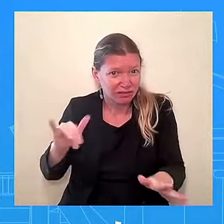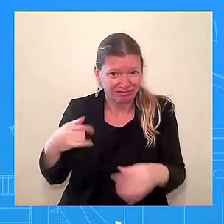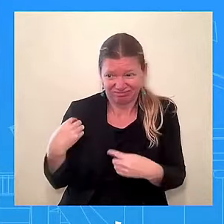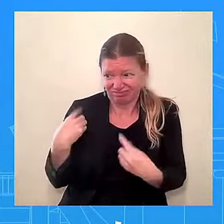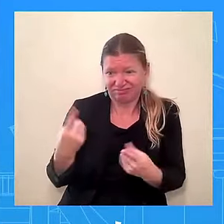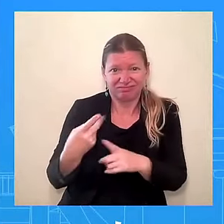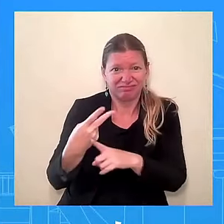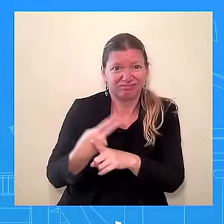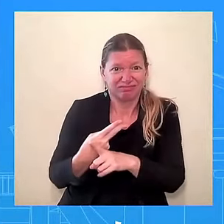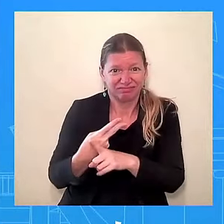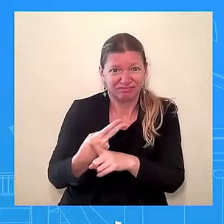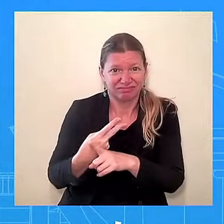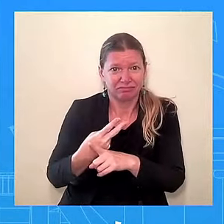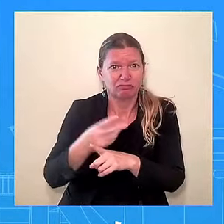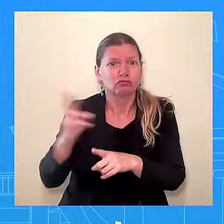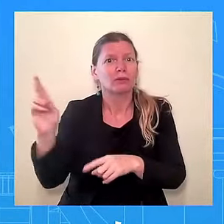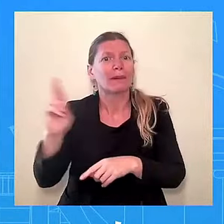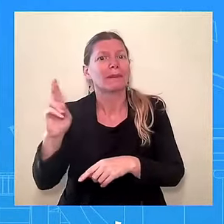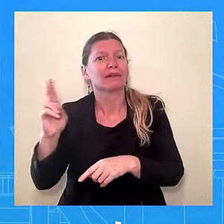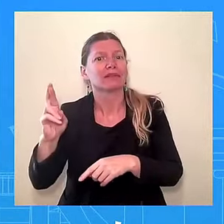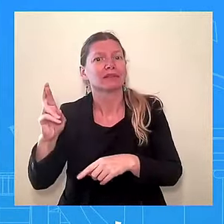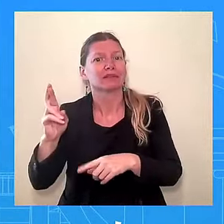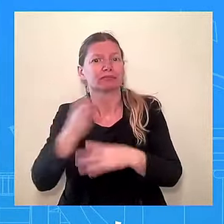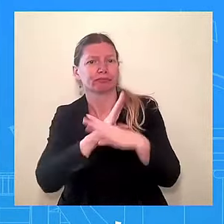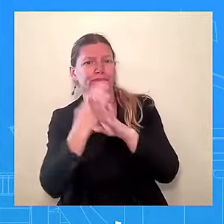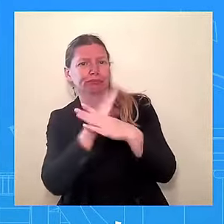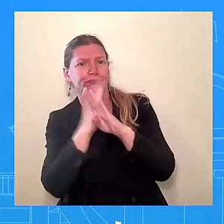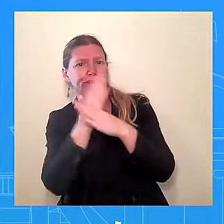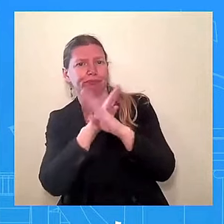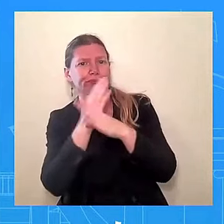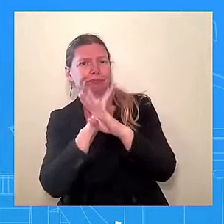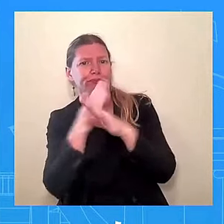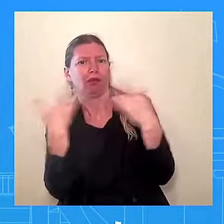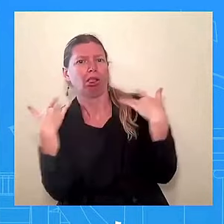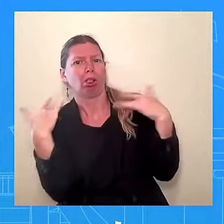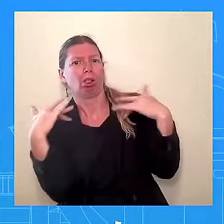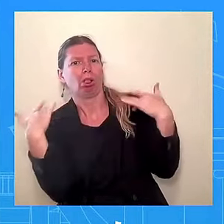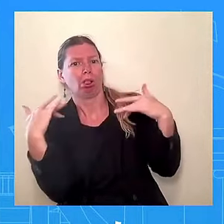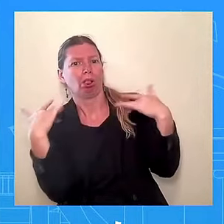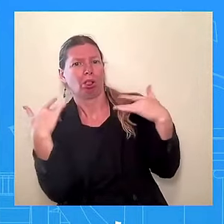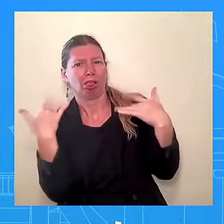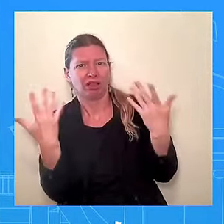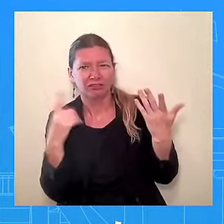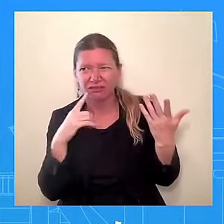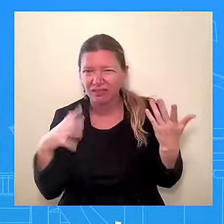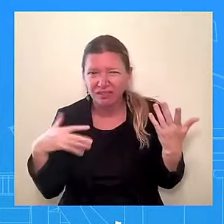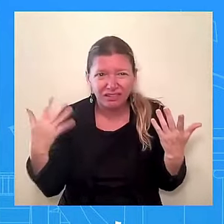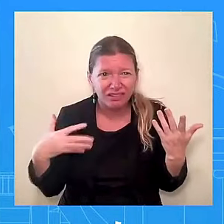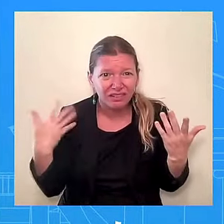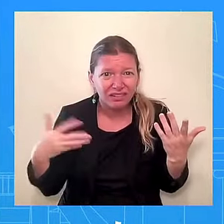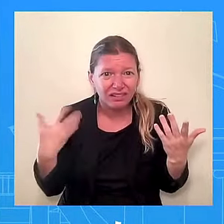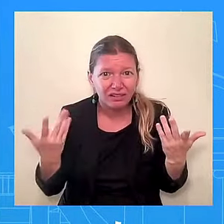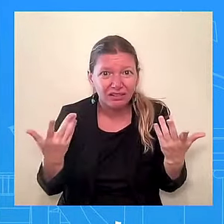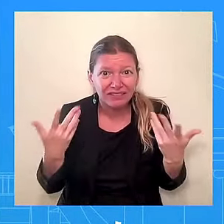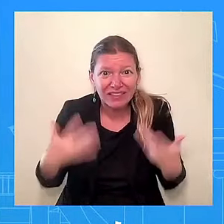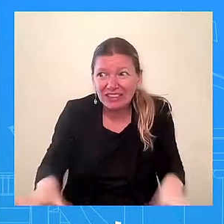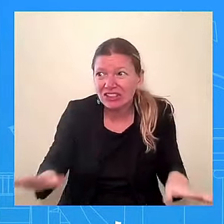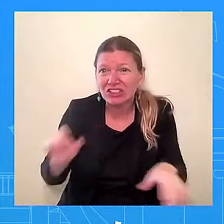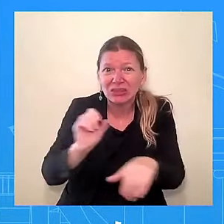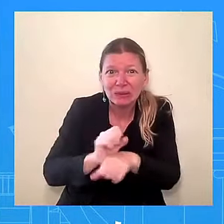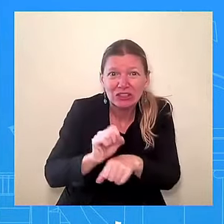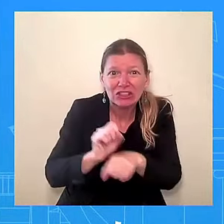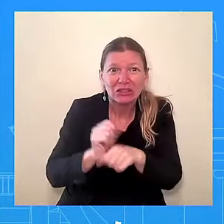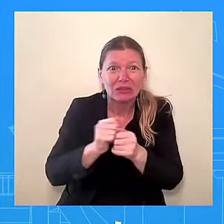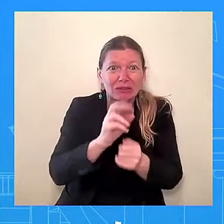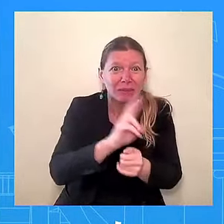Republicans and with Democrats and if this deal in Congress, obviously, in the Senate to be more specific, and if this deal would have gone through, it would have been the